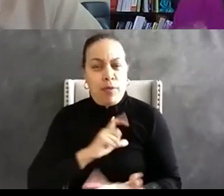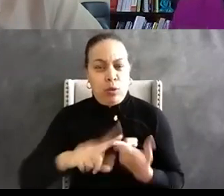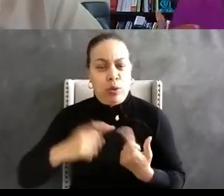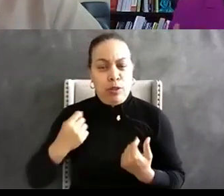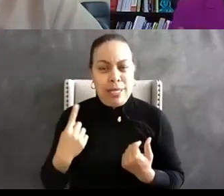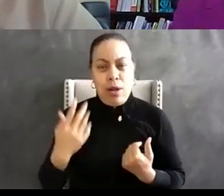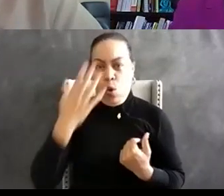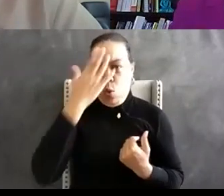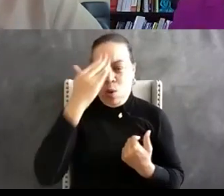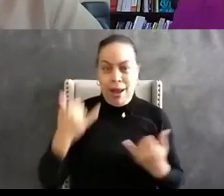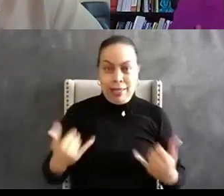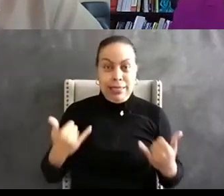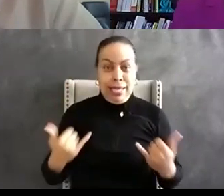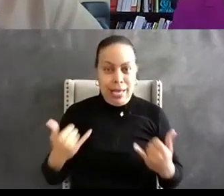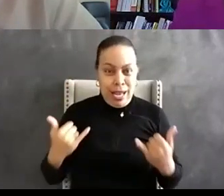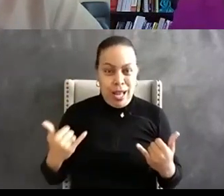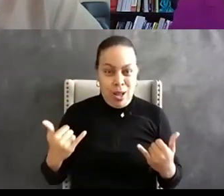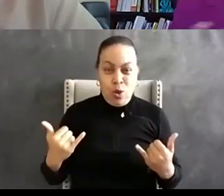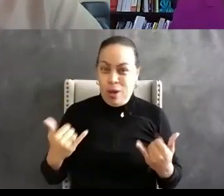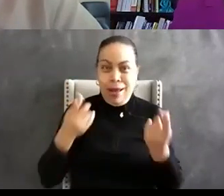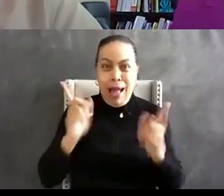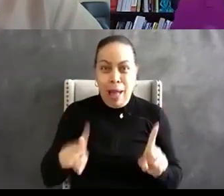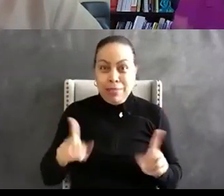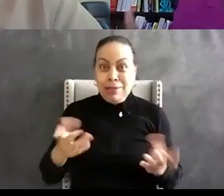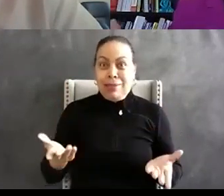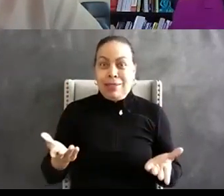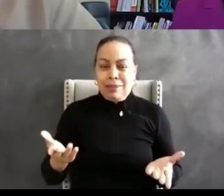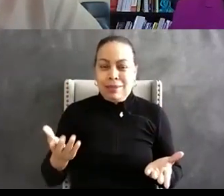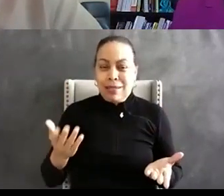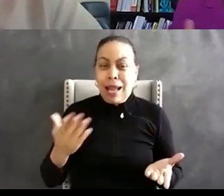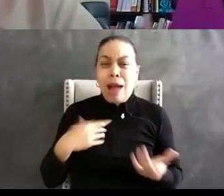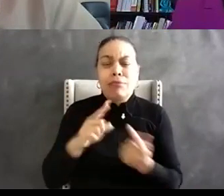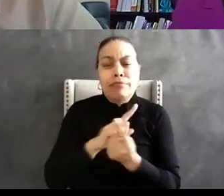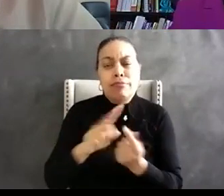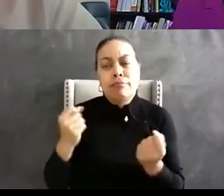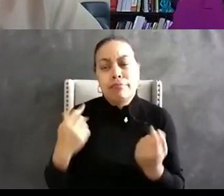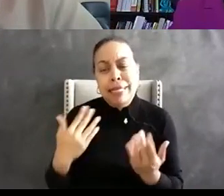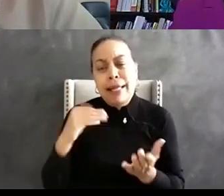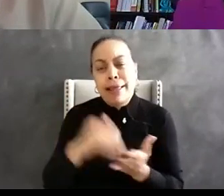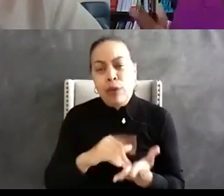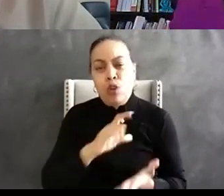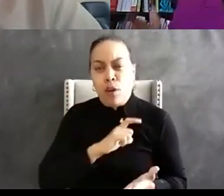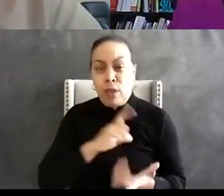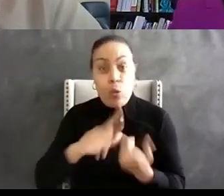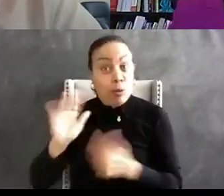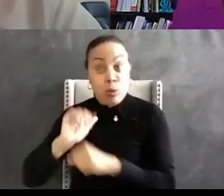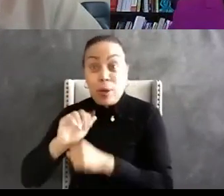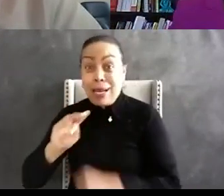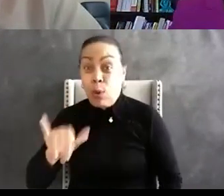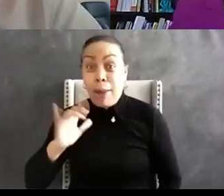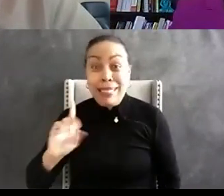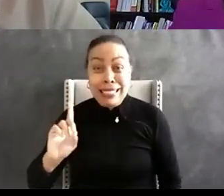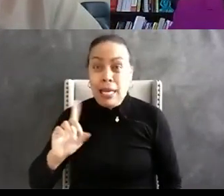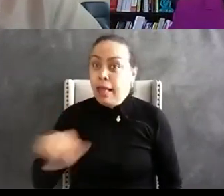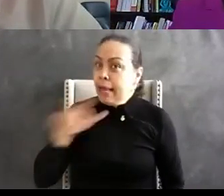moments what this moment has come because I I've been thousands of officers even it's my time in NYPD they don't understand why this